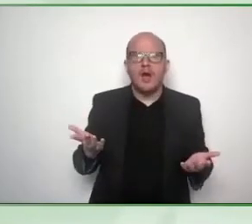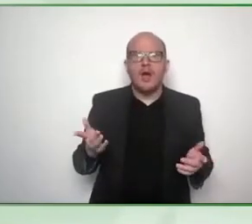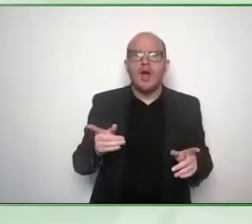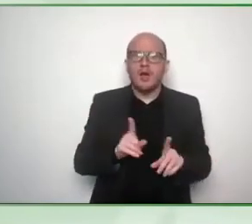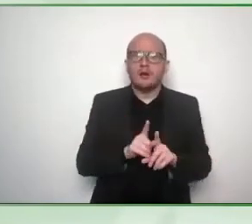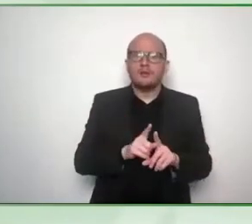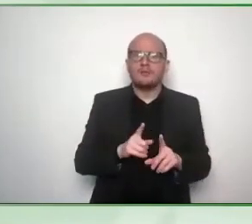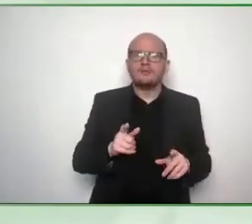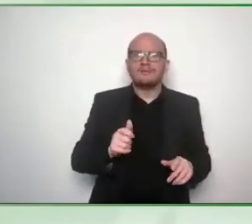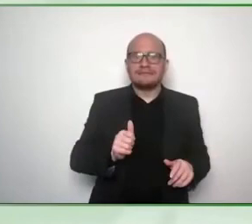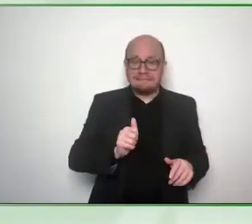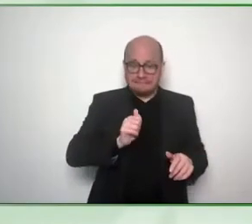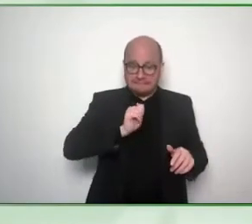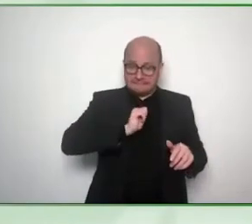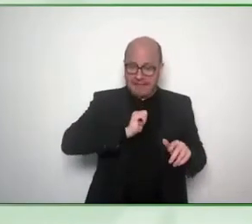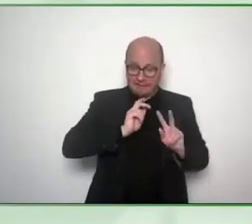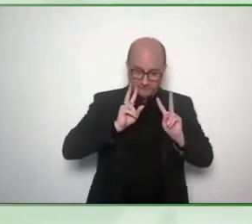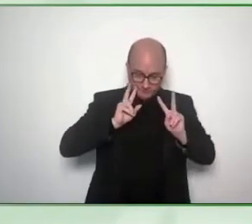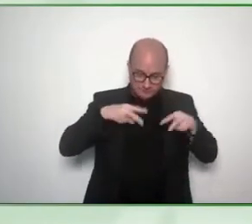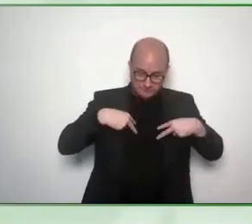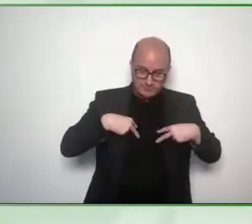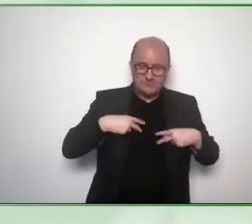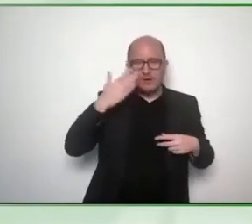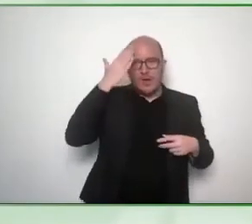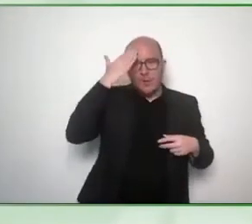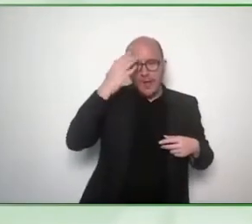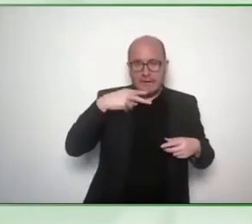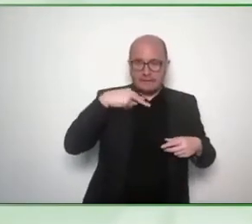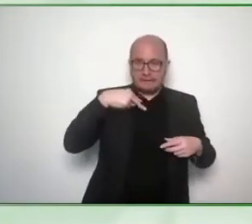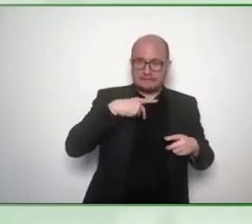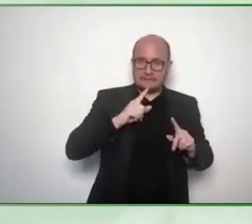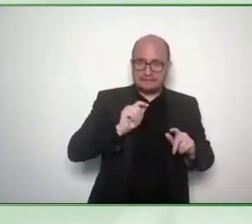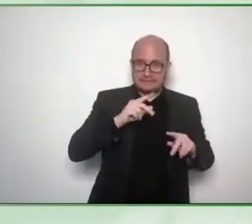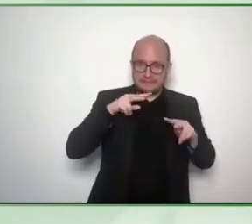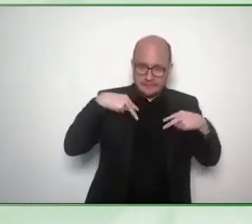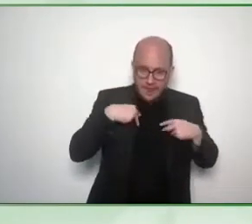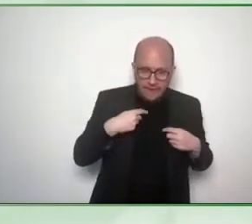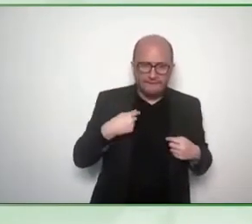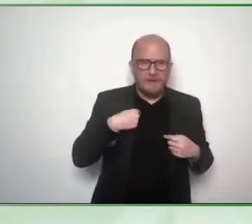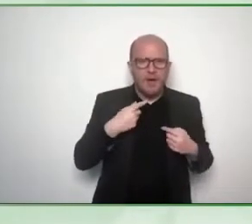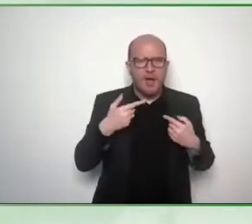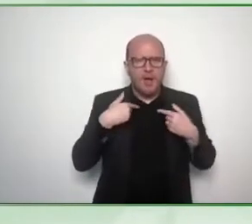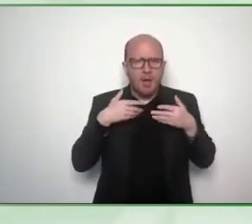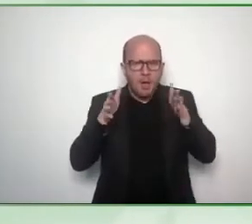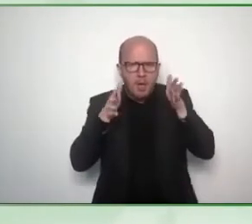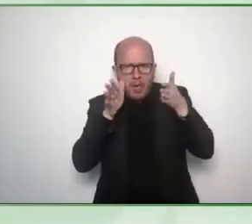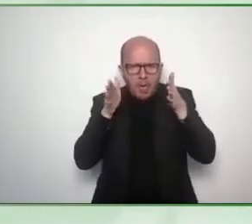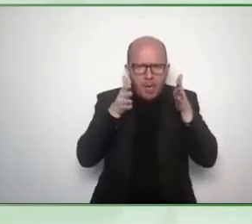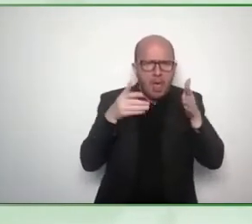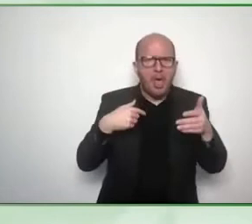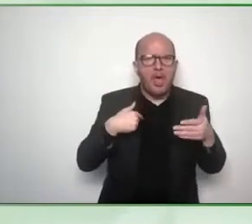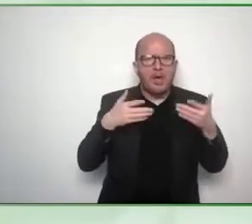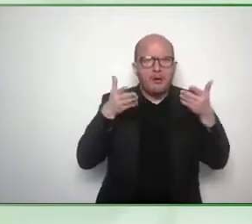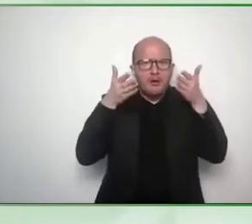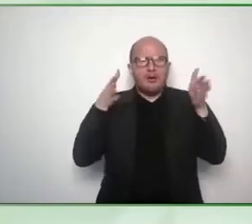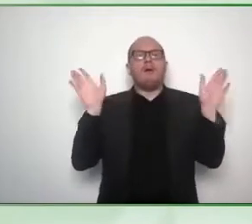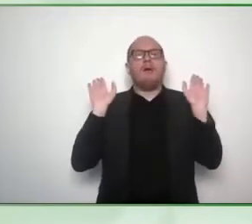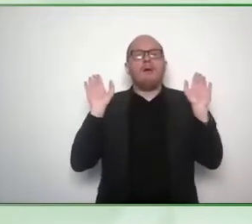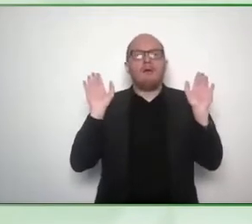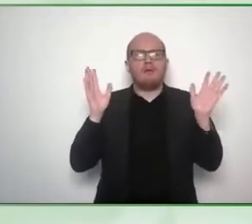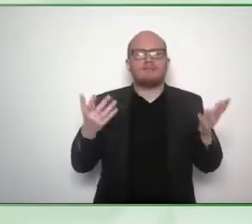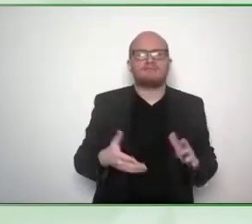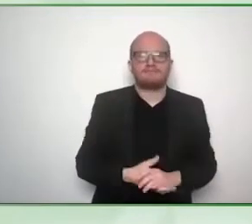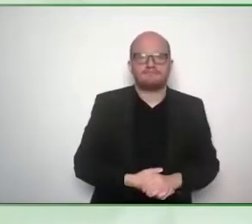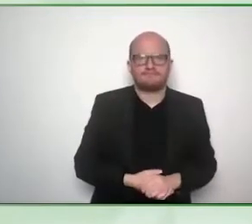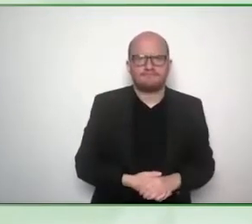yeah I think this is the kind of million-dollar question here is how can we reform our institutions in a way that